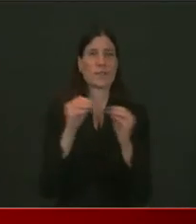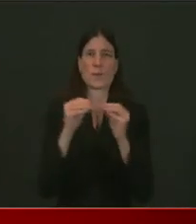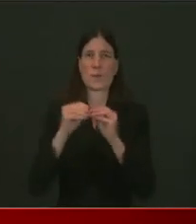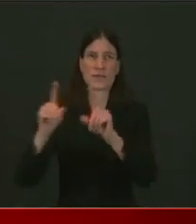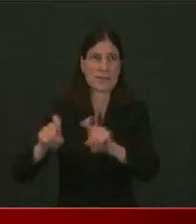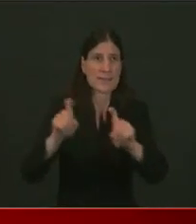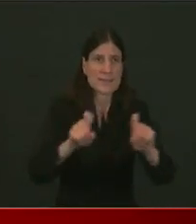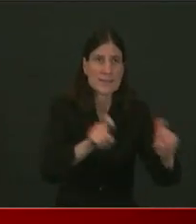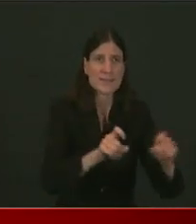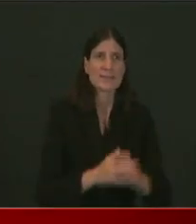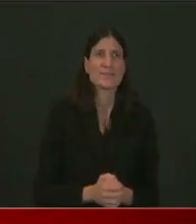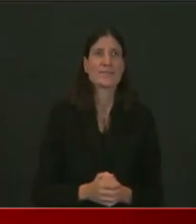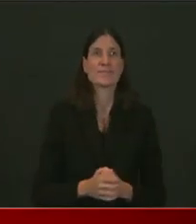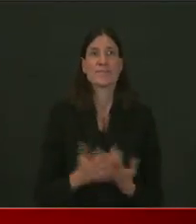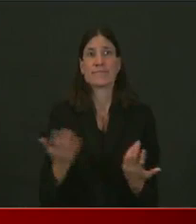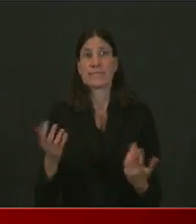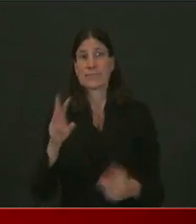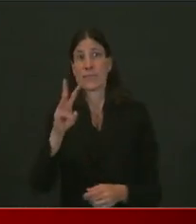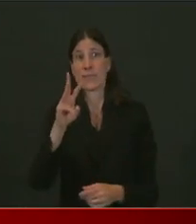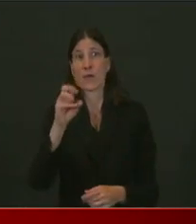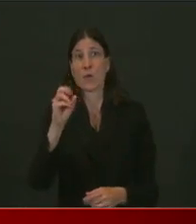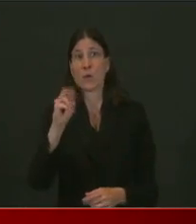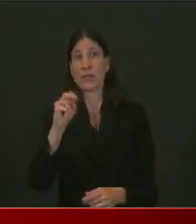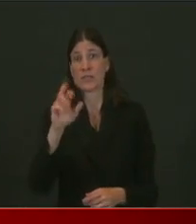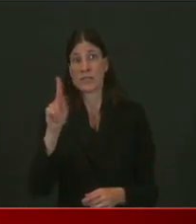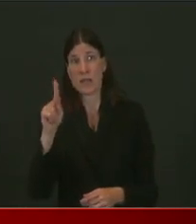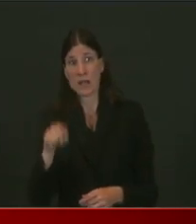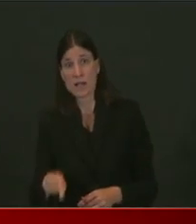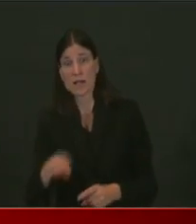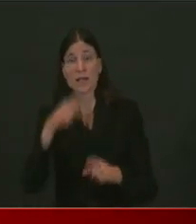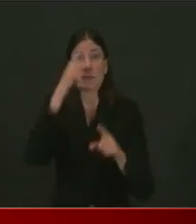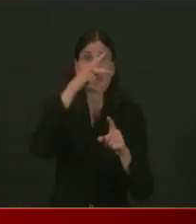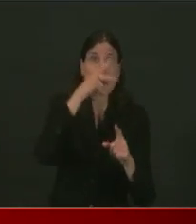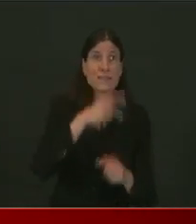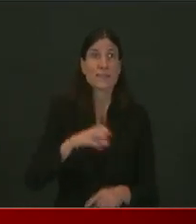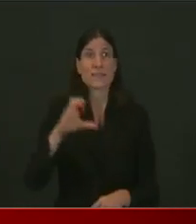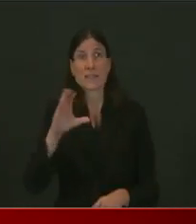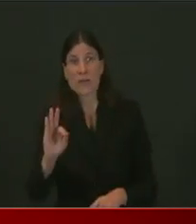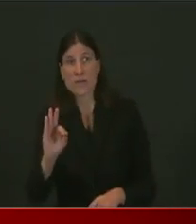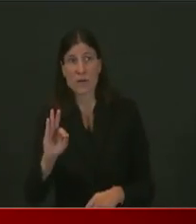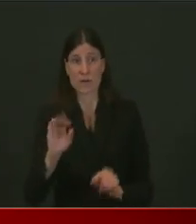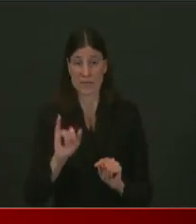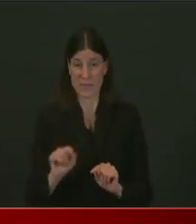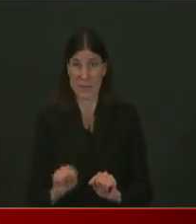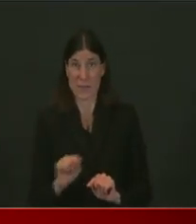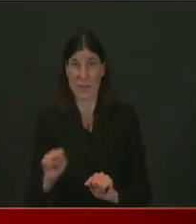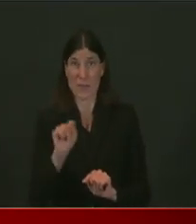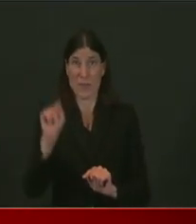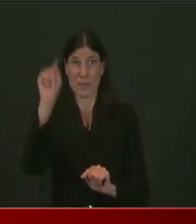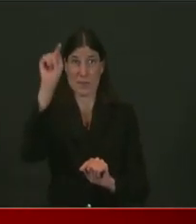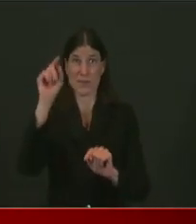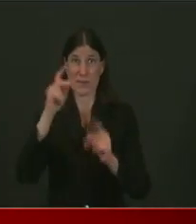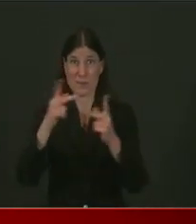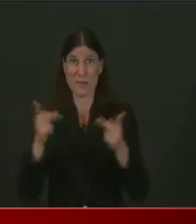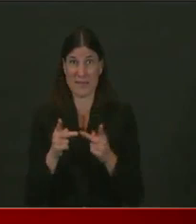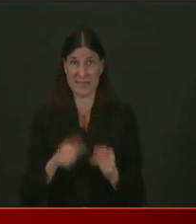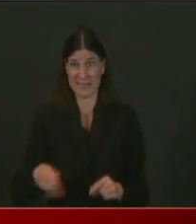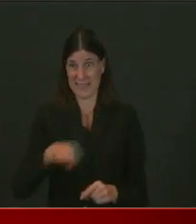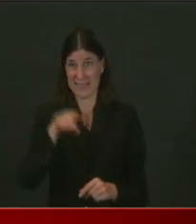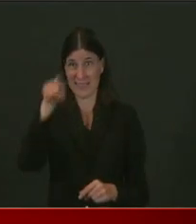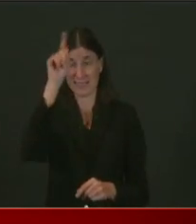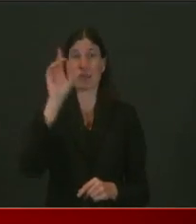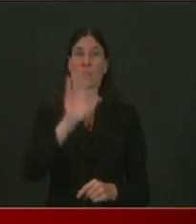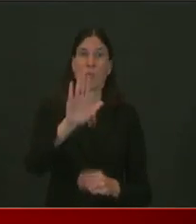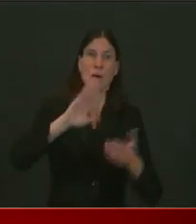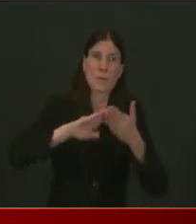in Woonsocket and in Pawtucket, which means we need to get into the community and we are committed to doing that. So for